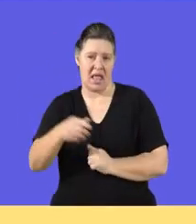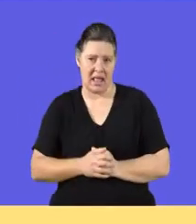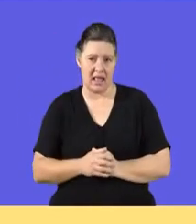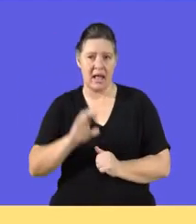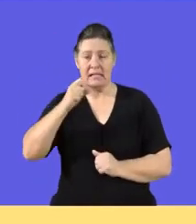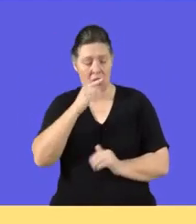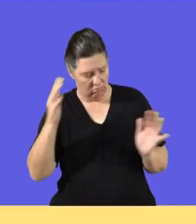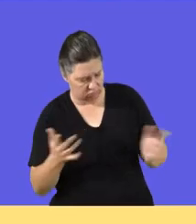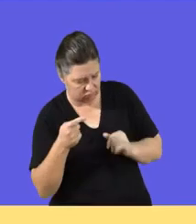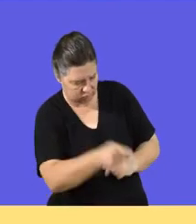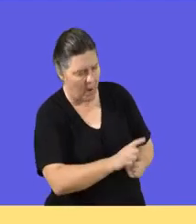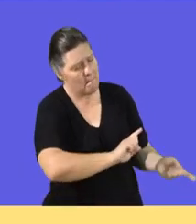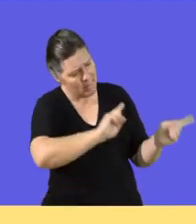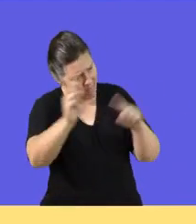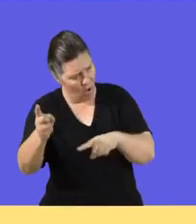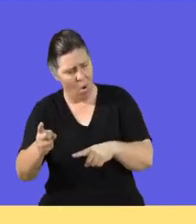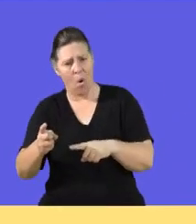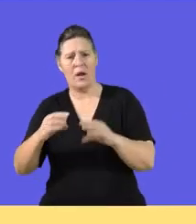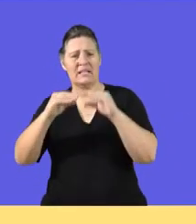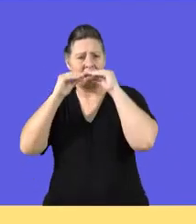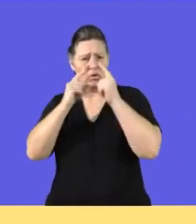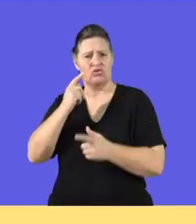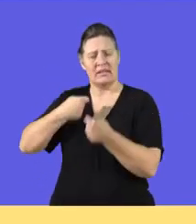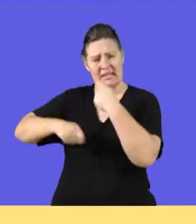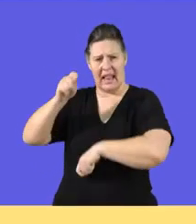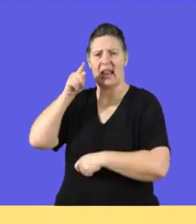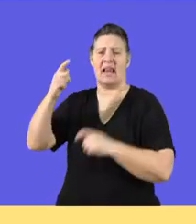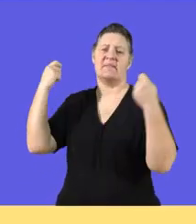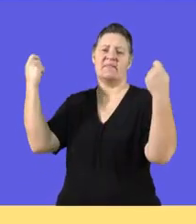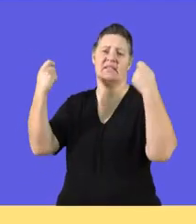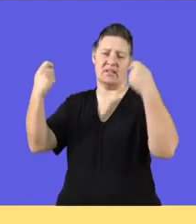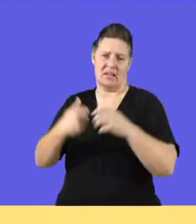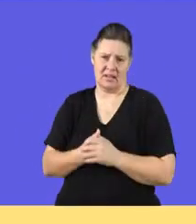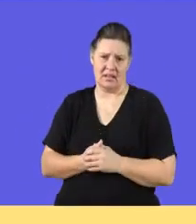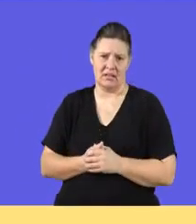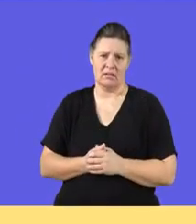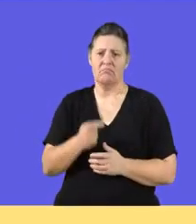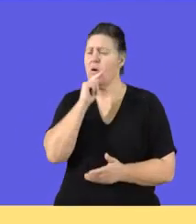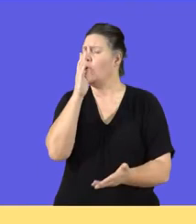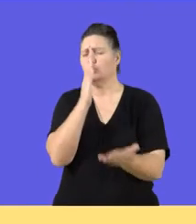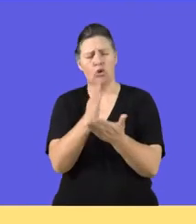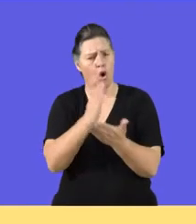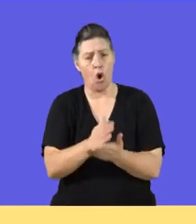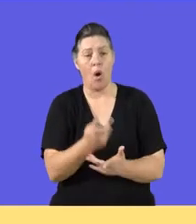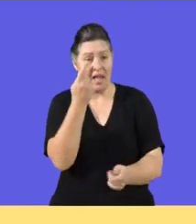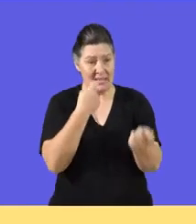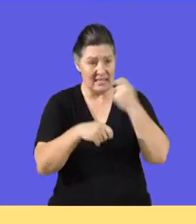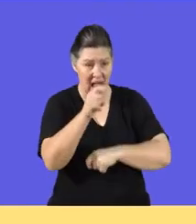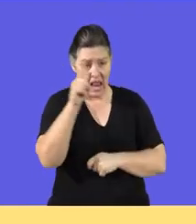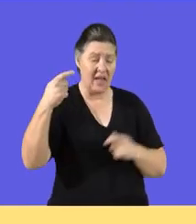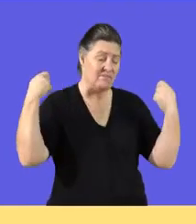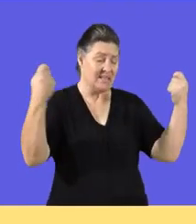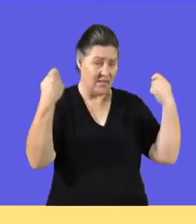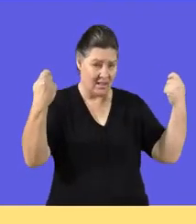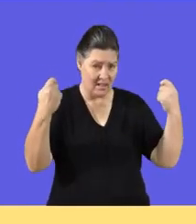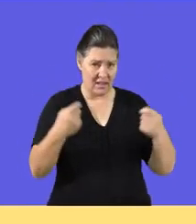Tswane. Sarah has encouraged Ms. Shabalala to sell the sandwiches at this festival. And she assured